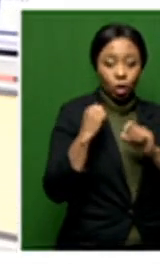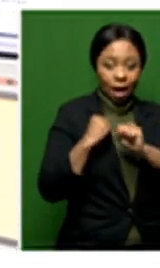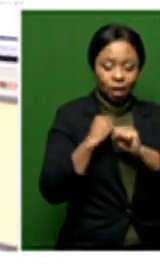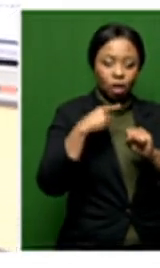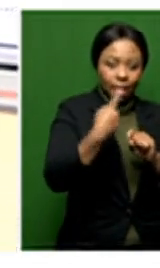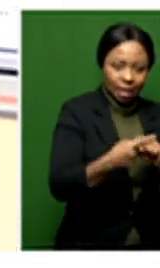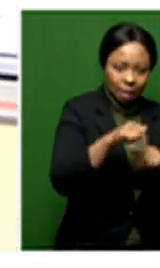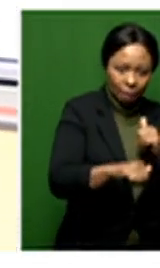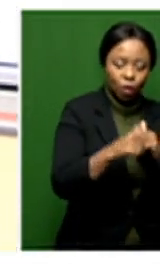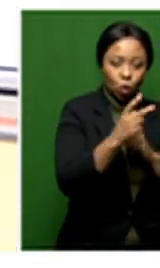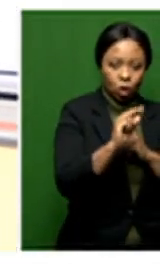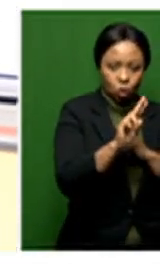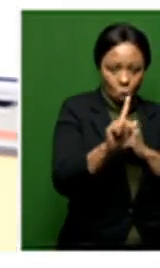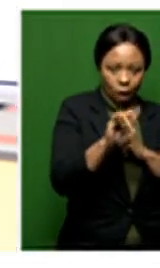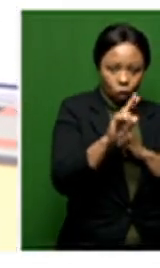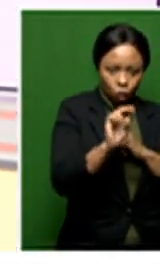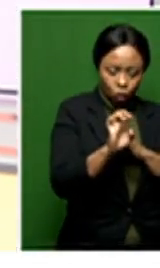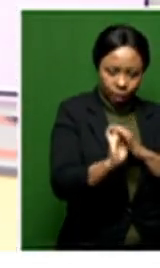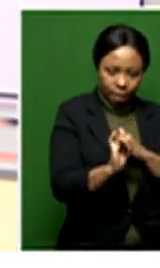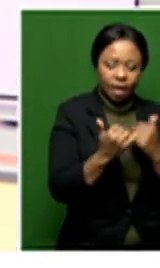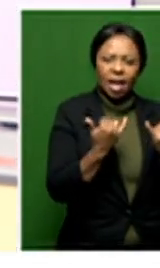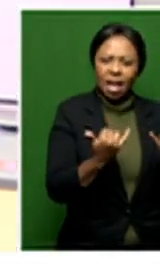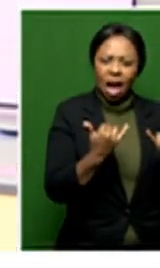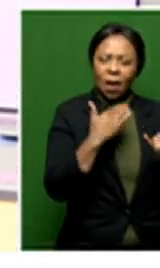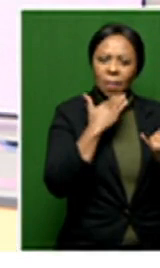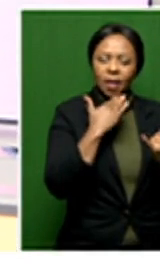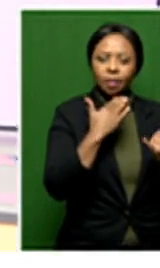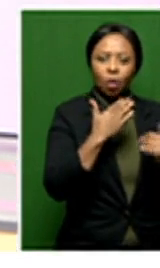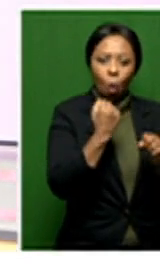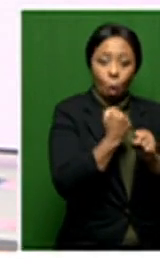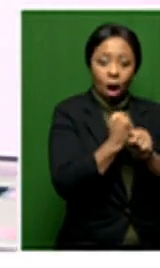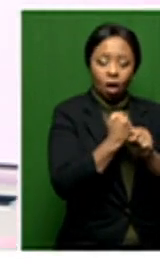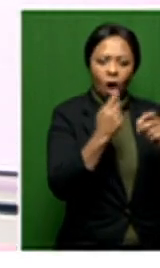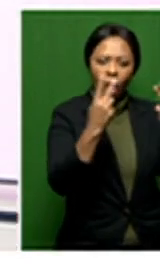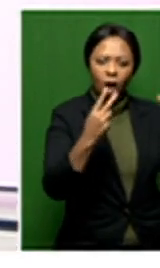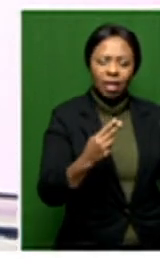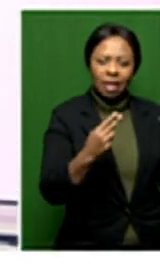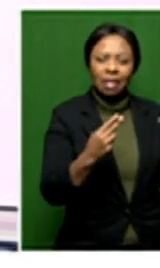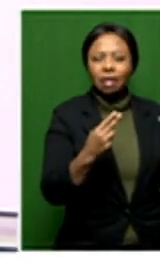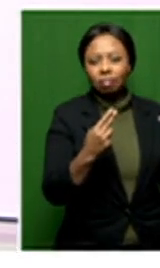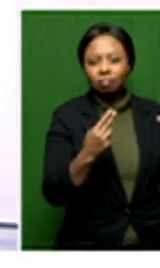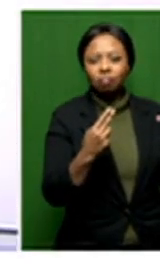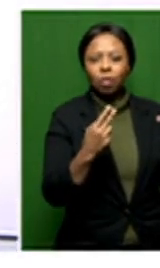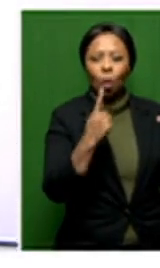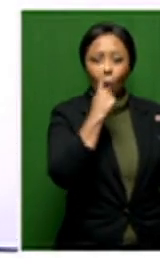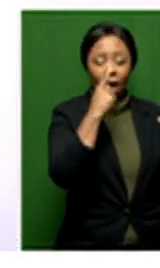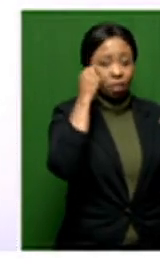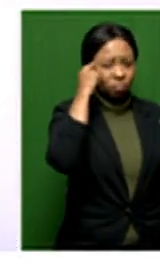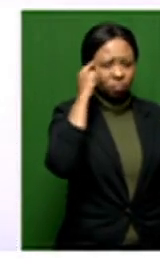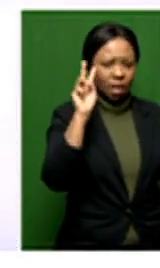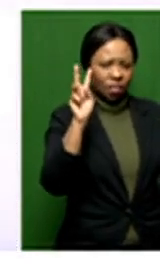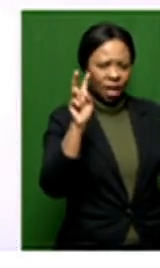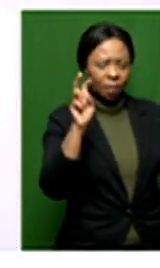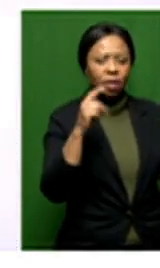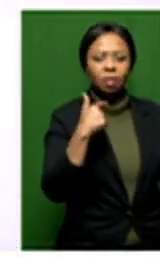And I wasn't really making a body of work with a set theme, with one theme in mind. I was kind